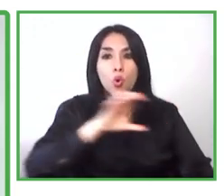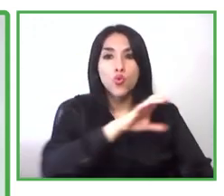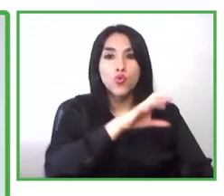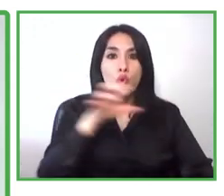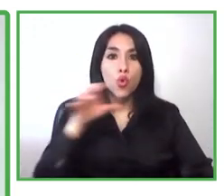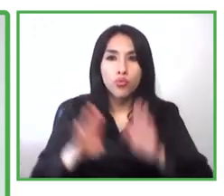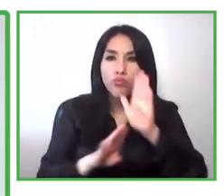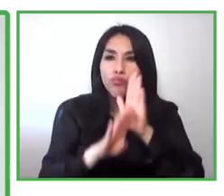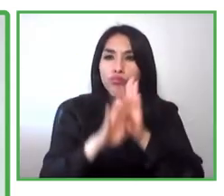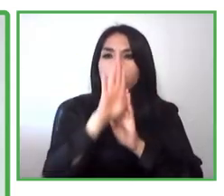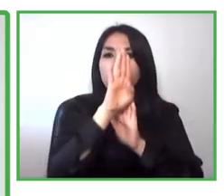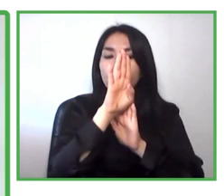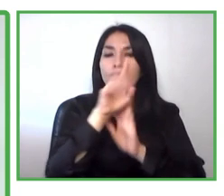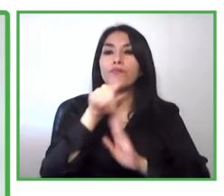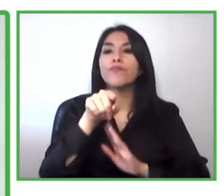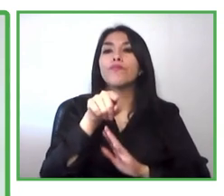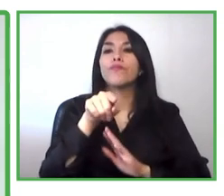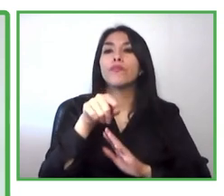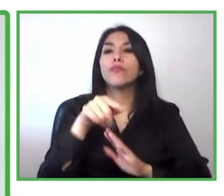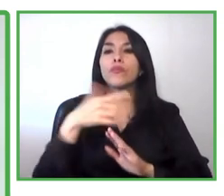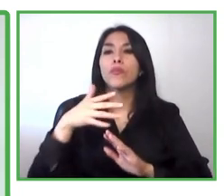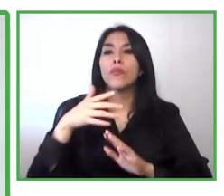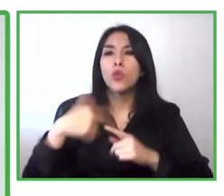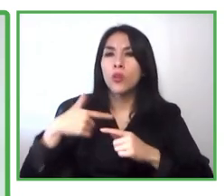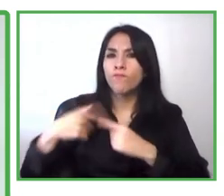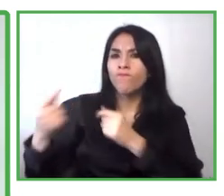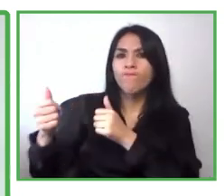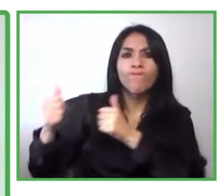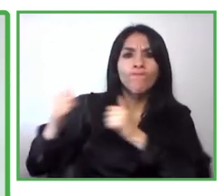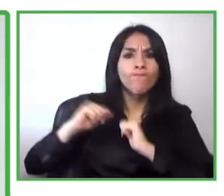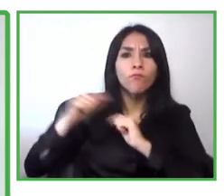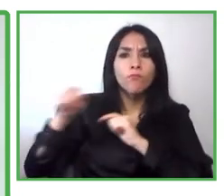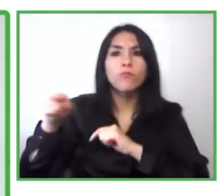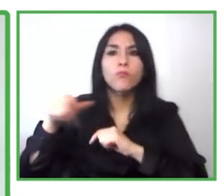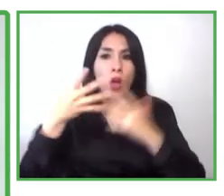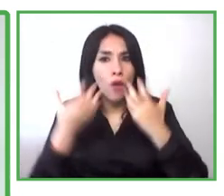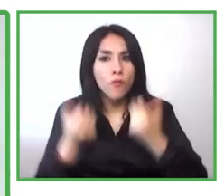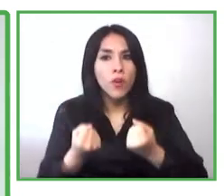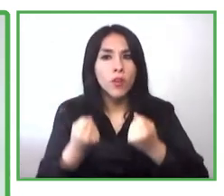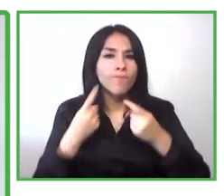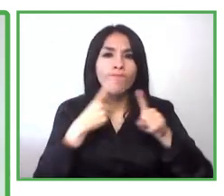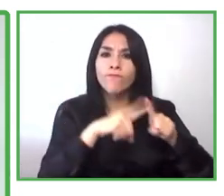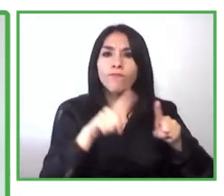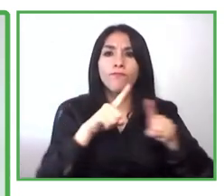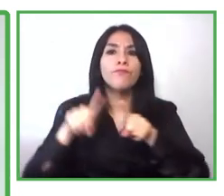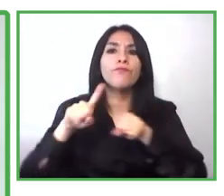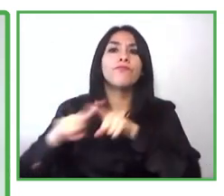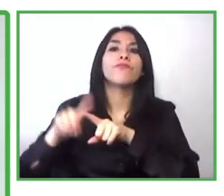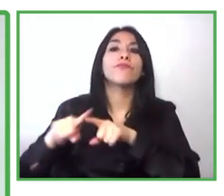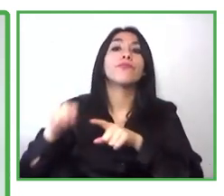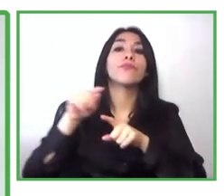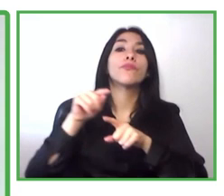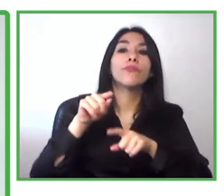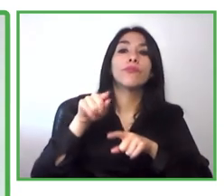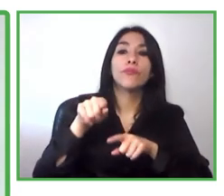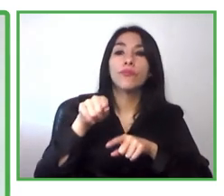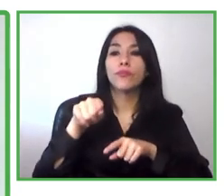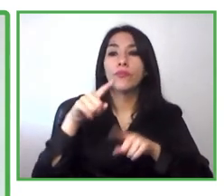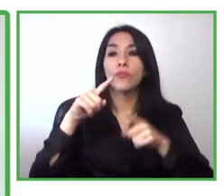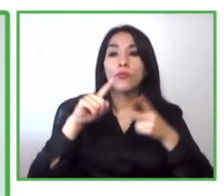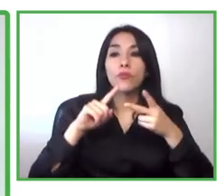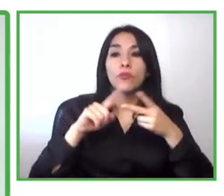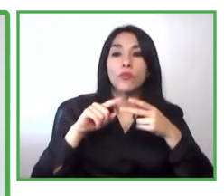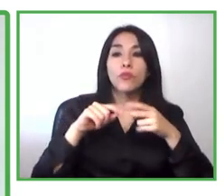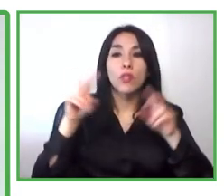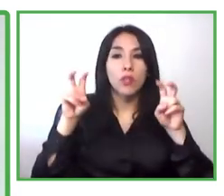many challenges and social inclusions have generated many, many questions for the incubation, for the